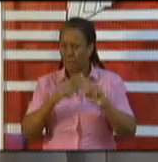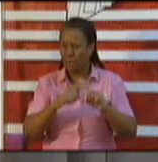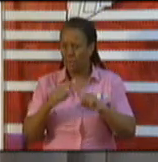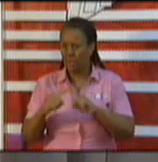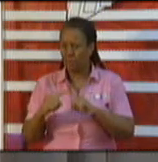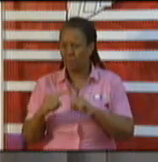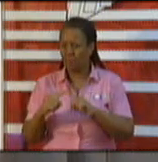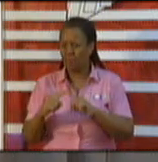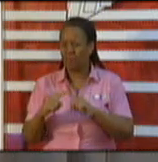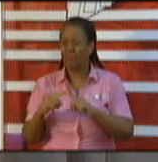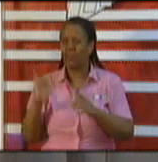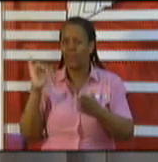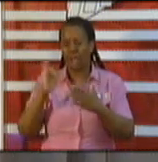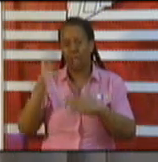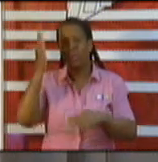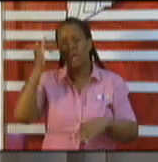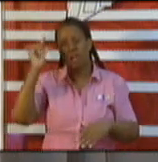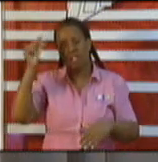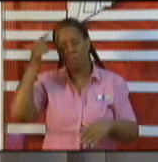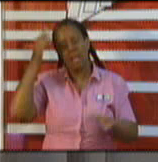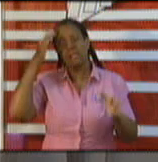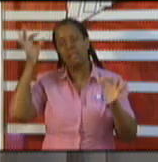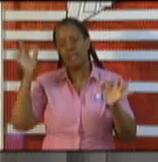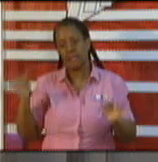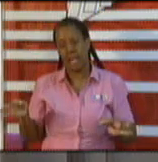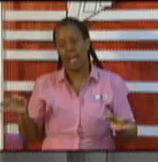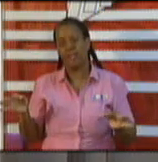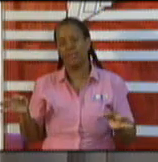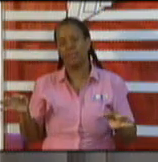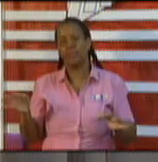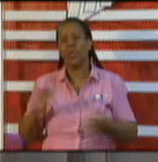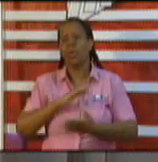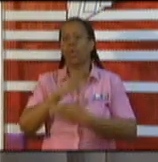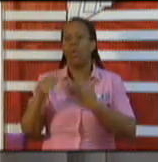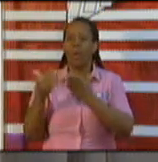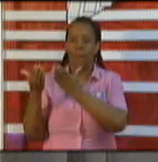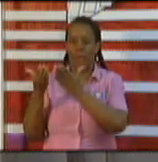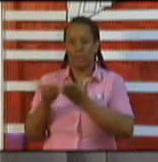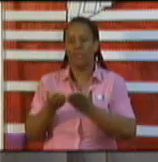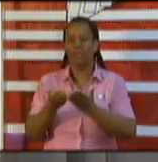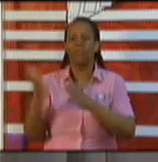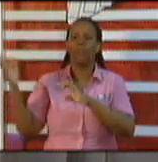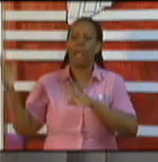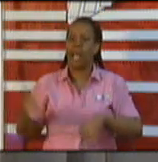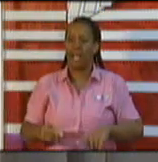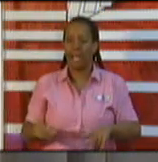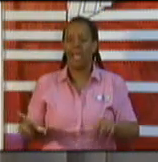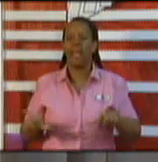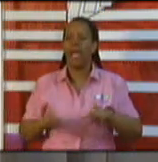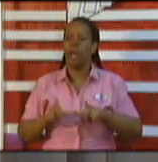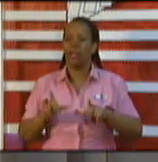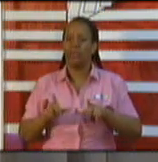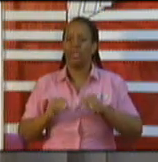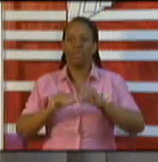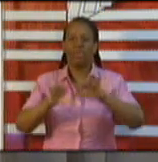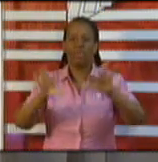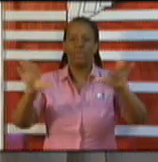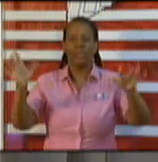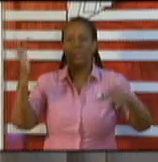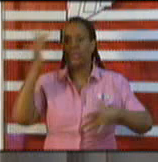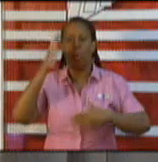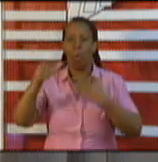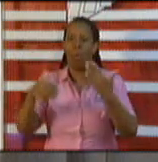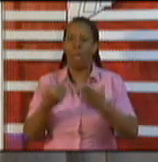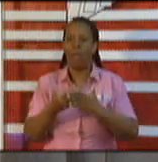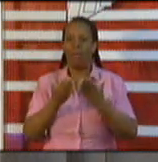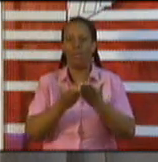precautionary step and just do another round of testing with our nationals on the enchantment of the seas ship.